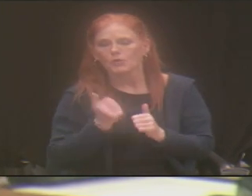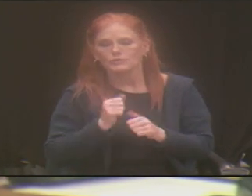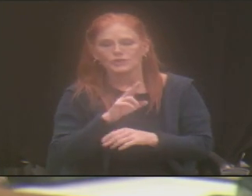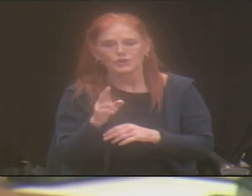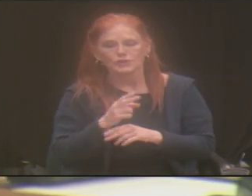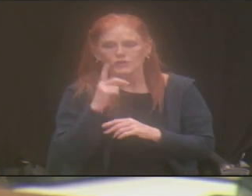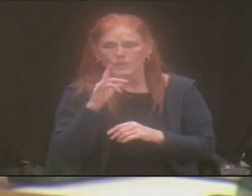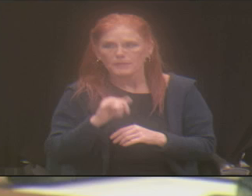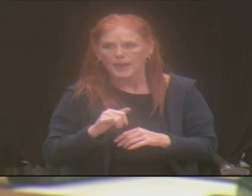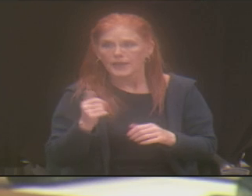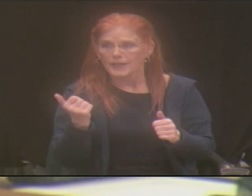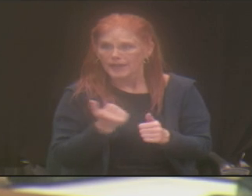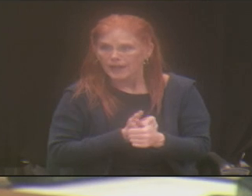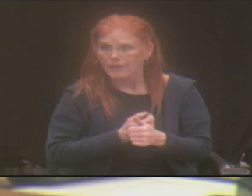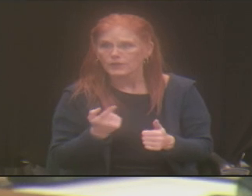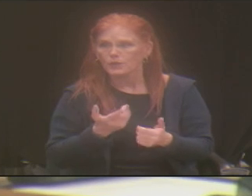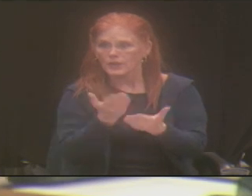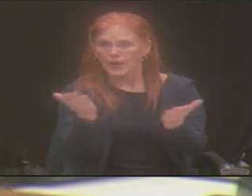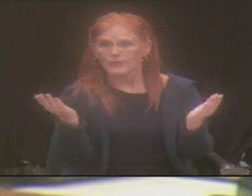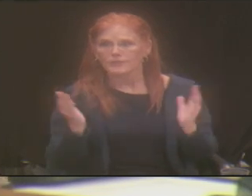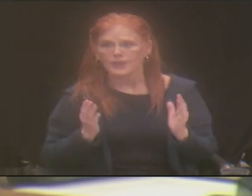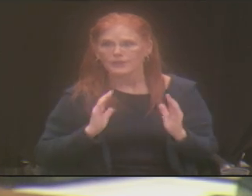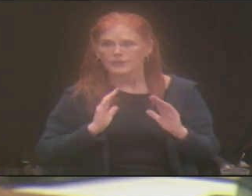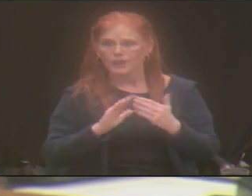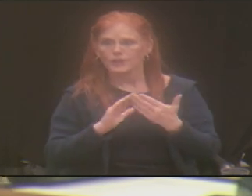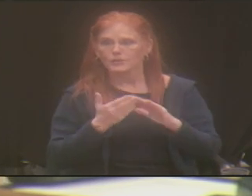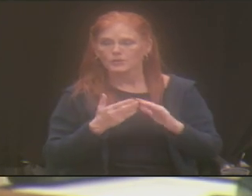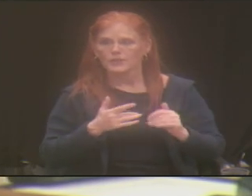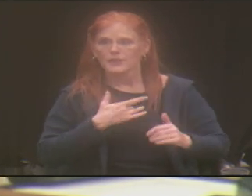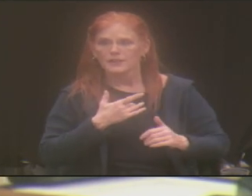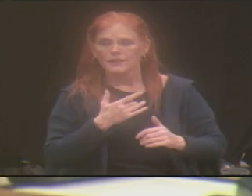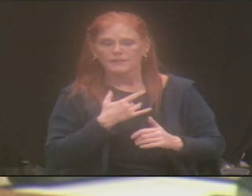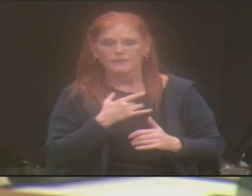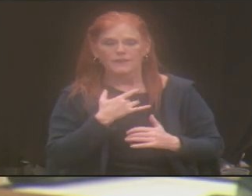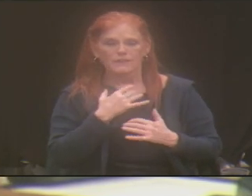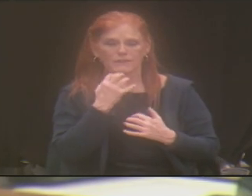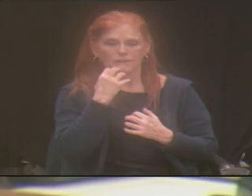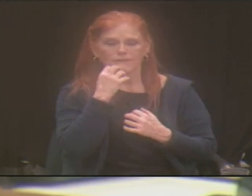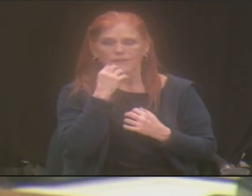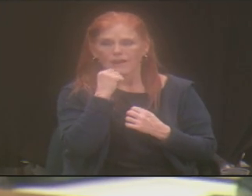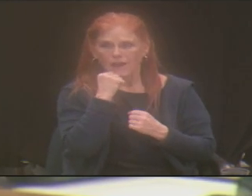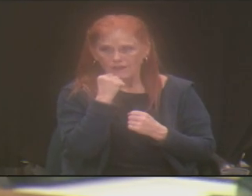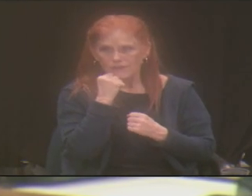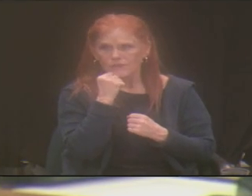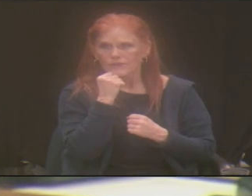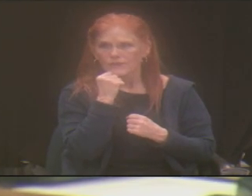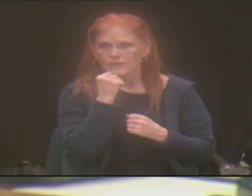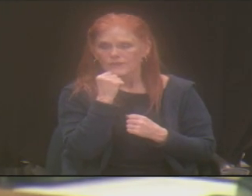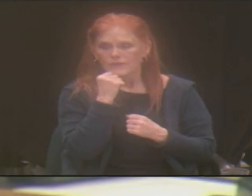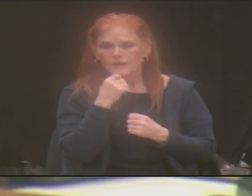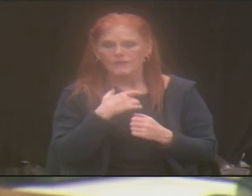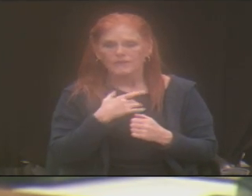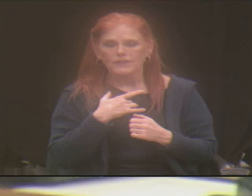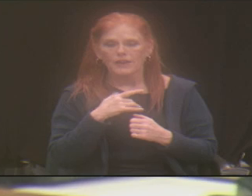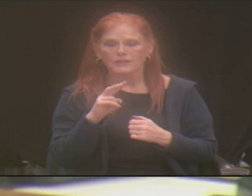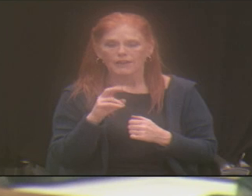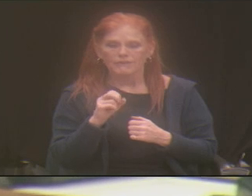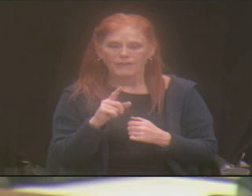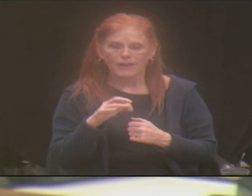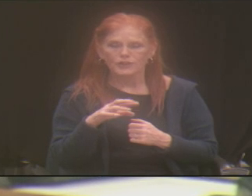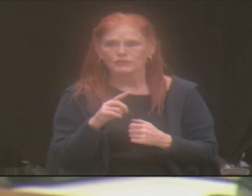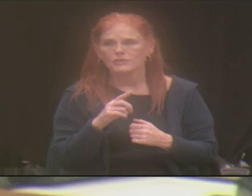where everyone within our community felt valued, felt valued, human